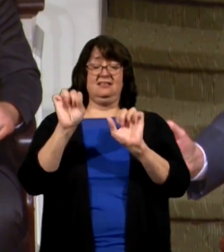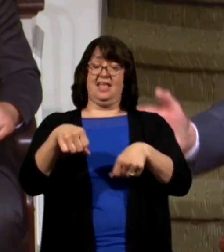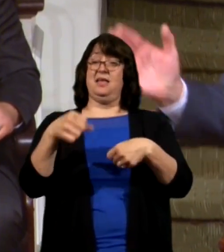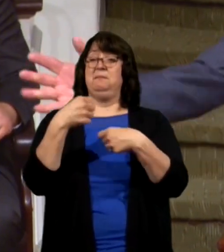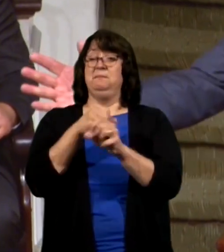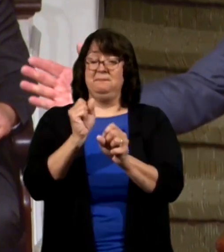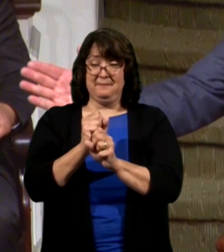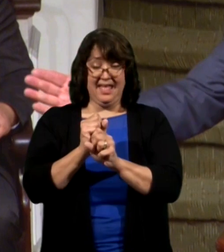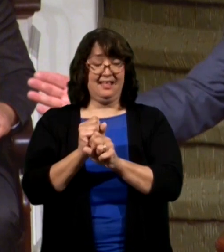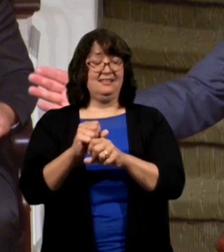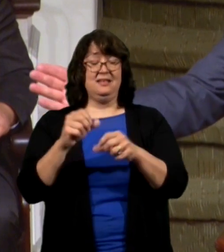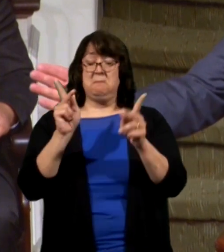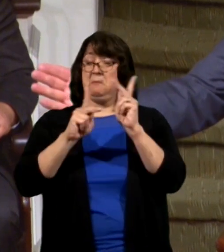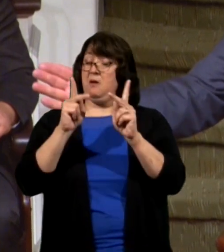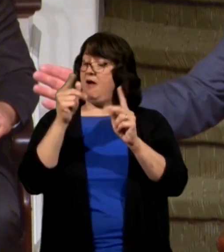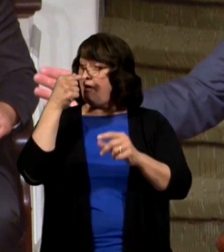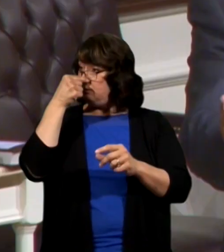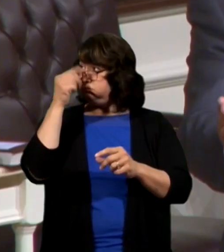garbage can stunk